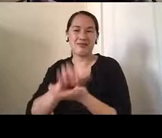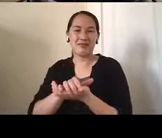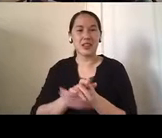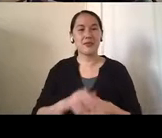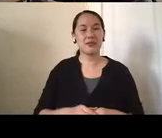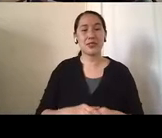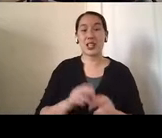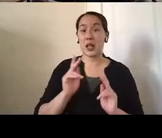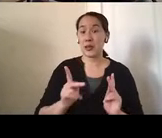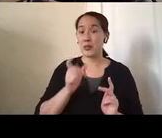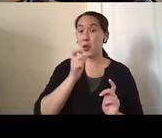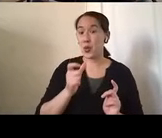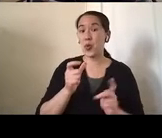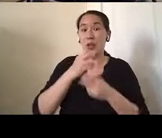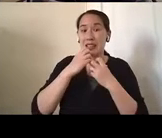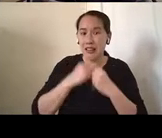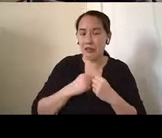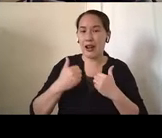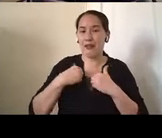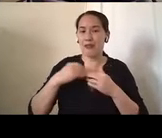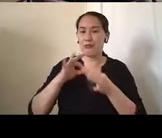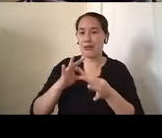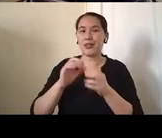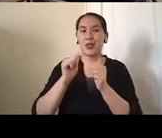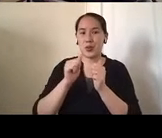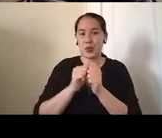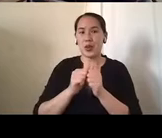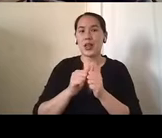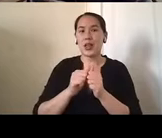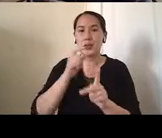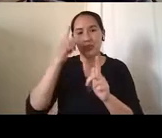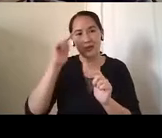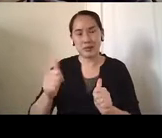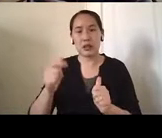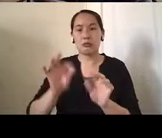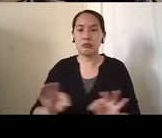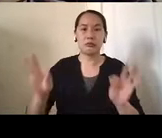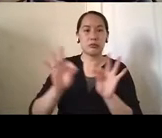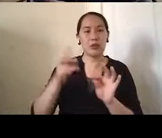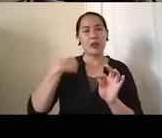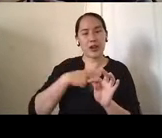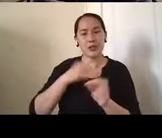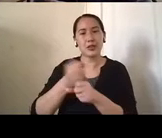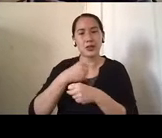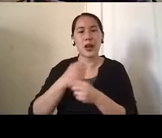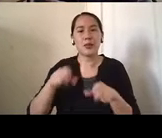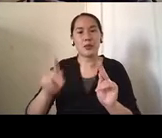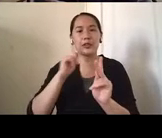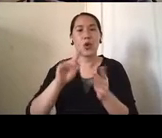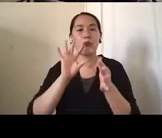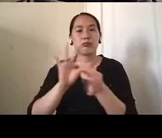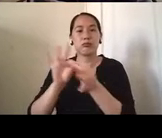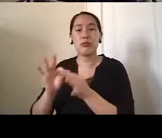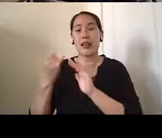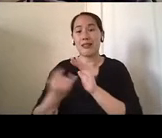care for or have a relationship with someone who has dementia to create opportunities for connection. Isolation is painful